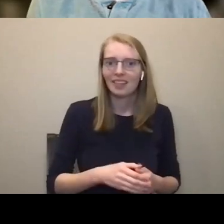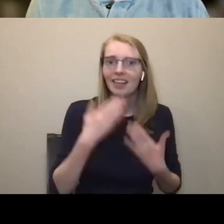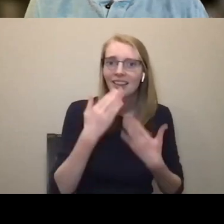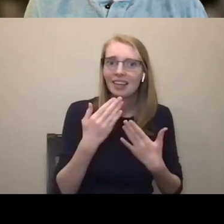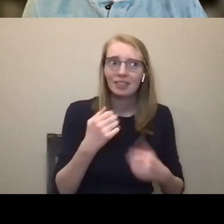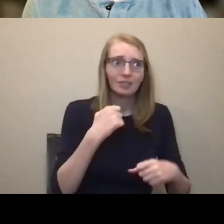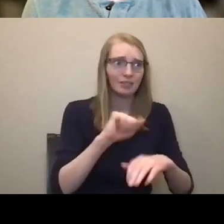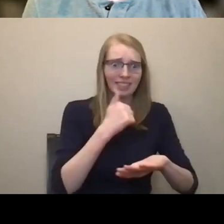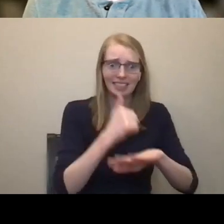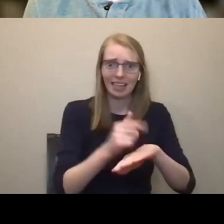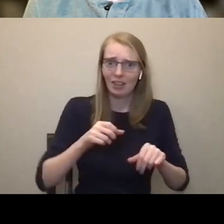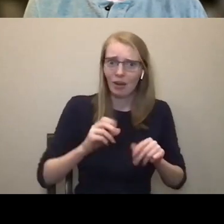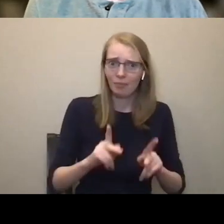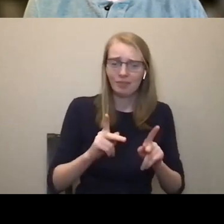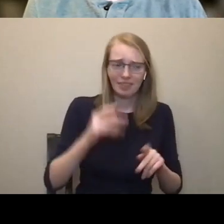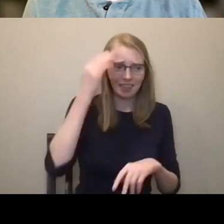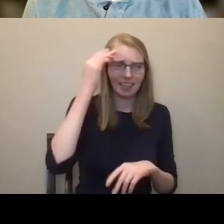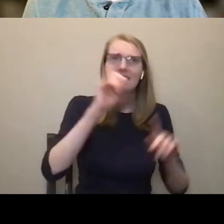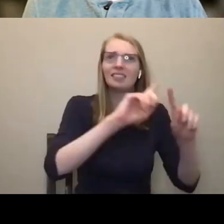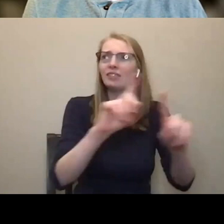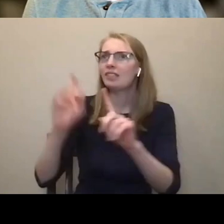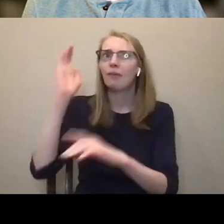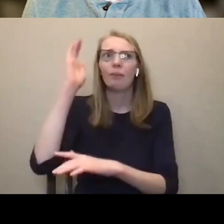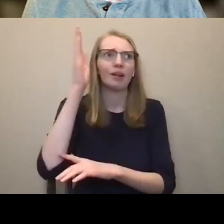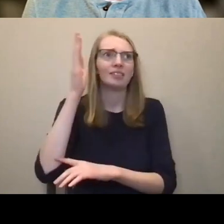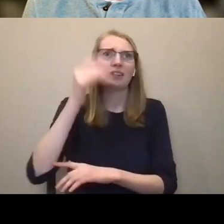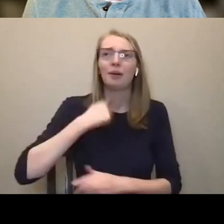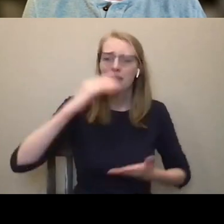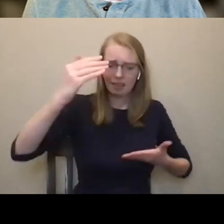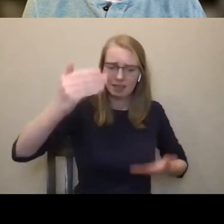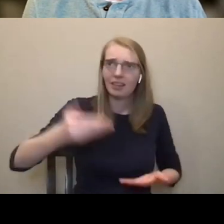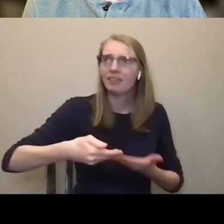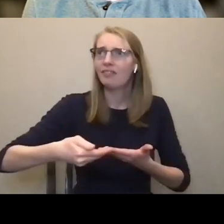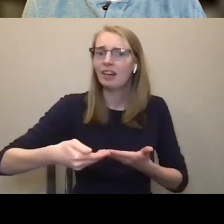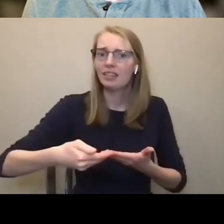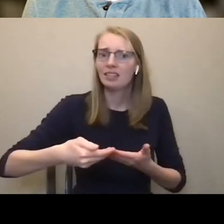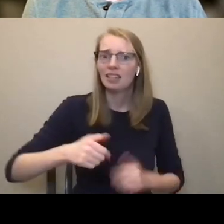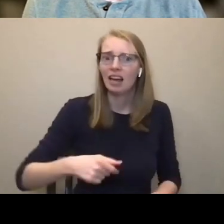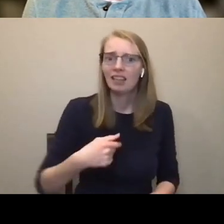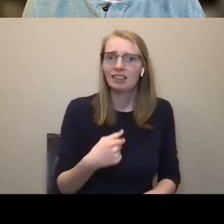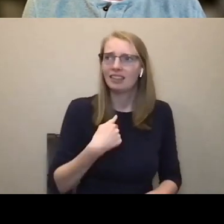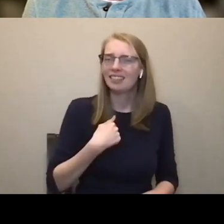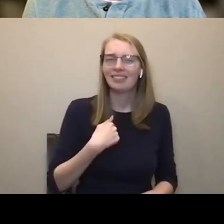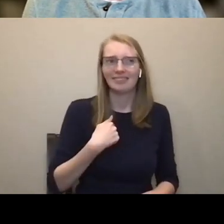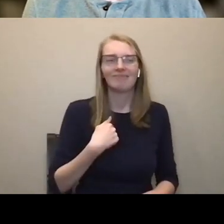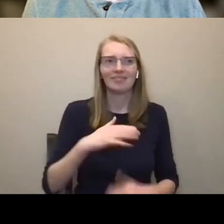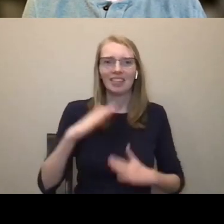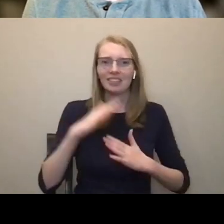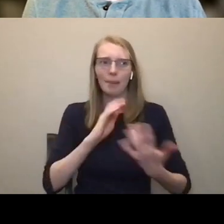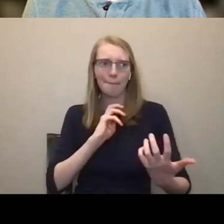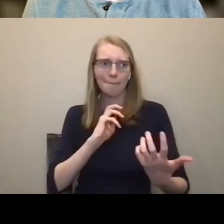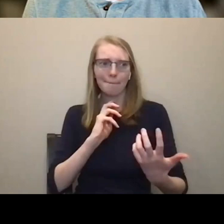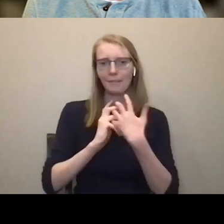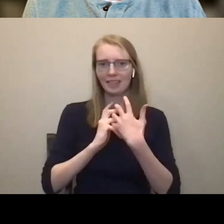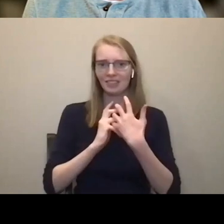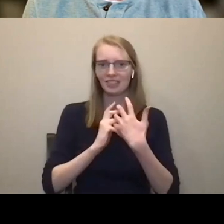presentations have been invited to give, this is the one that aligns most with DMAX ethos is just providing resources, calling on the community of people